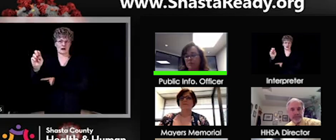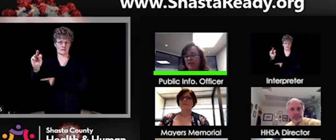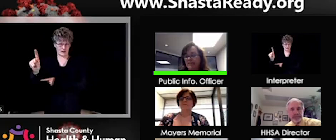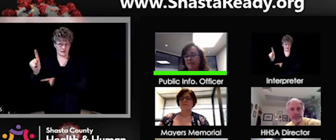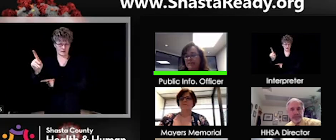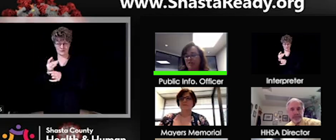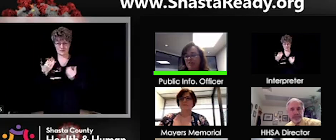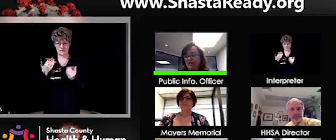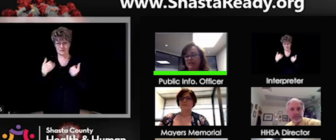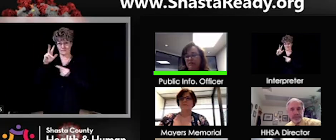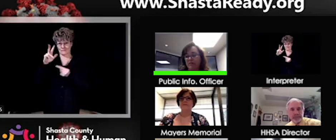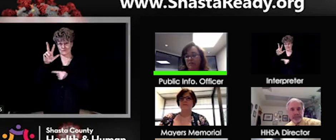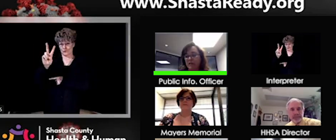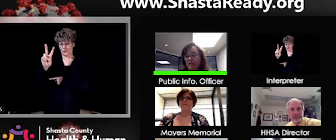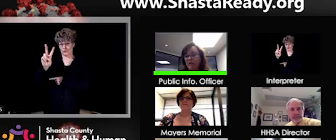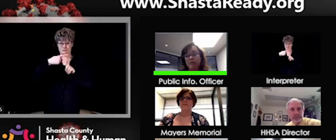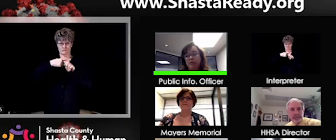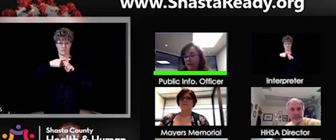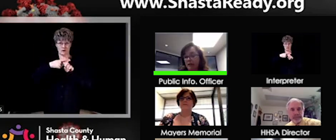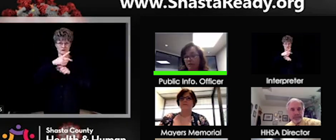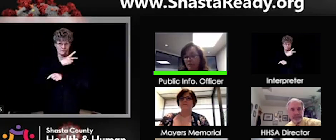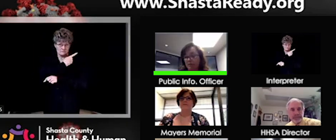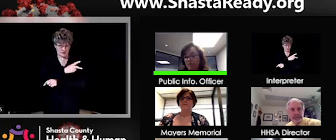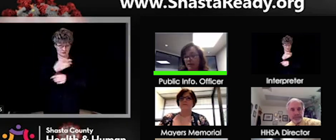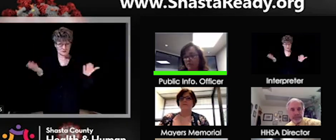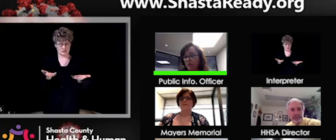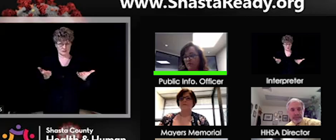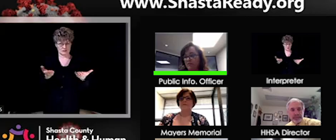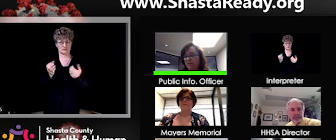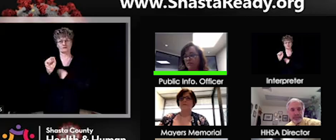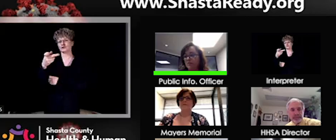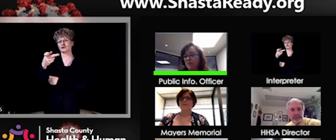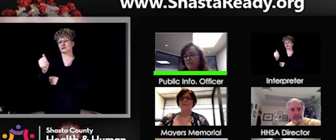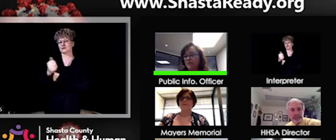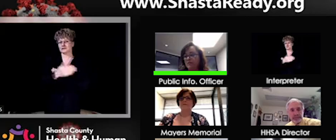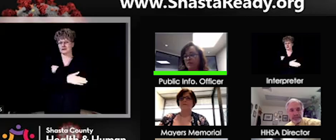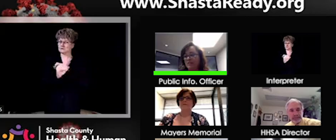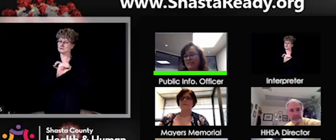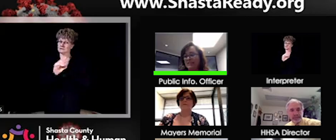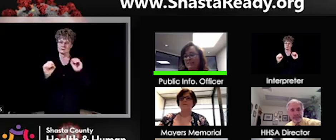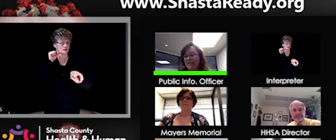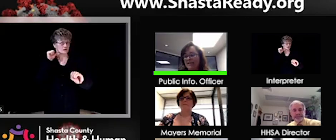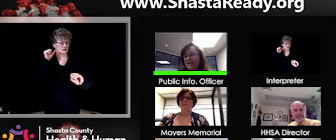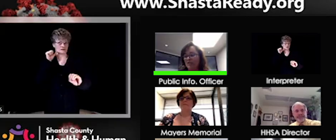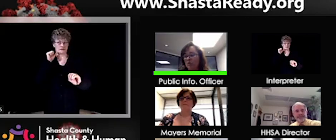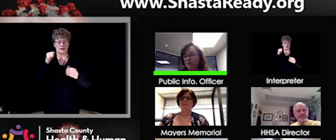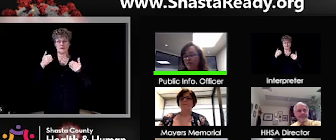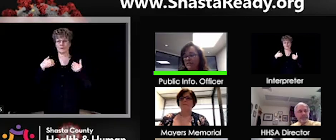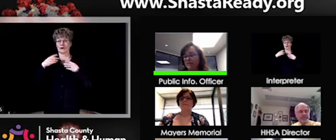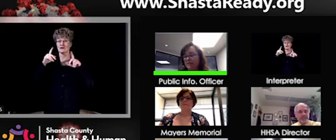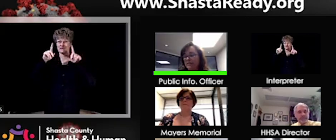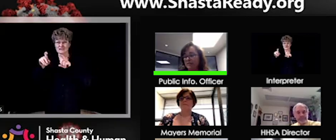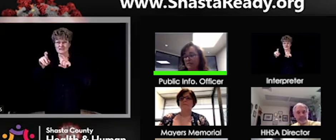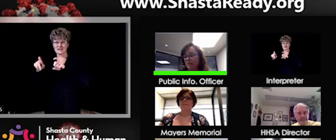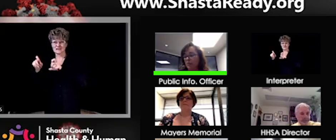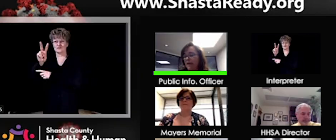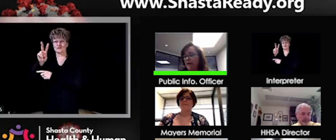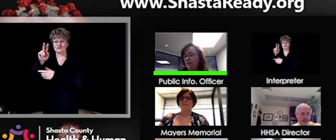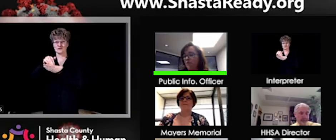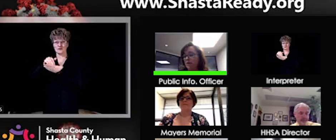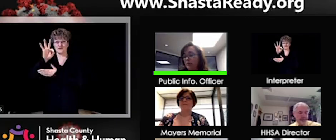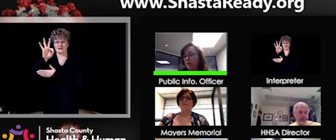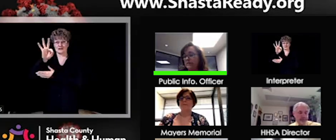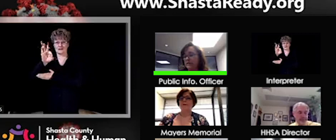32 confirmed cases in Shasta County, including none from yesterday. We've done 2,299 total tests.